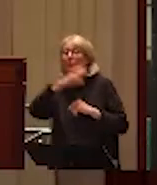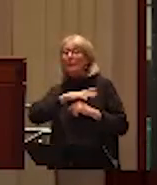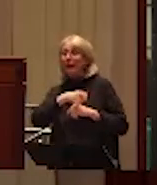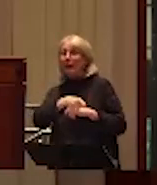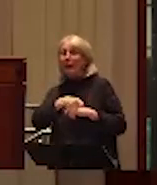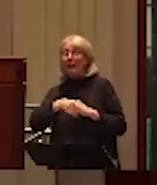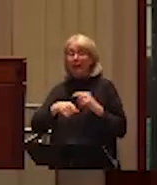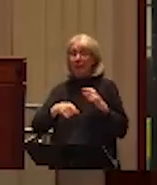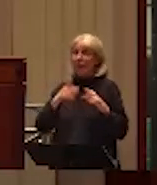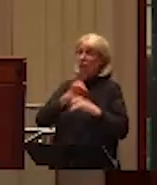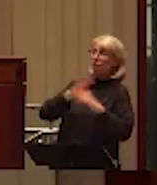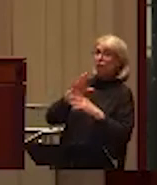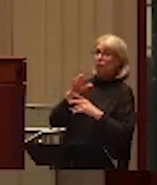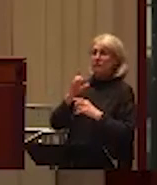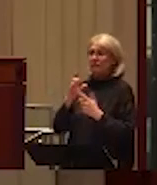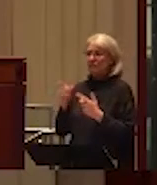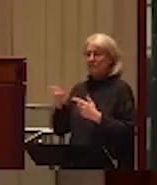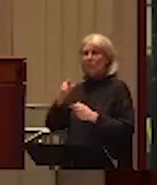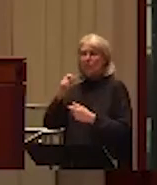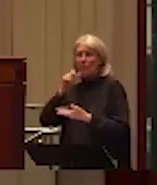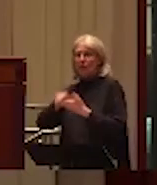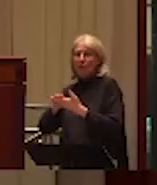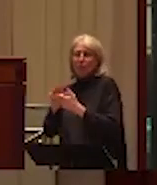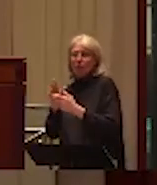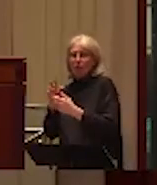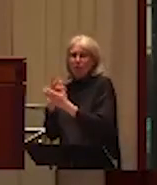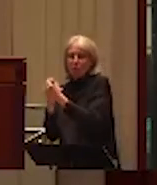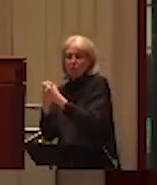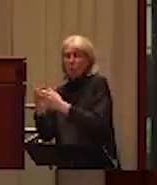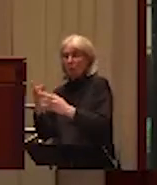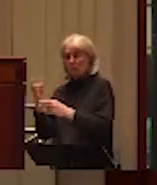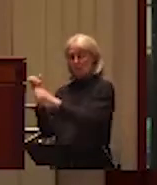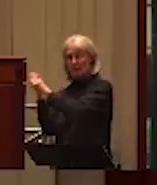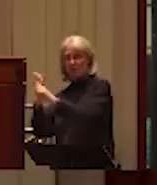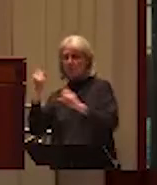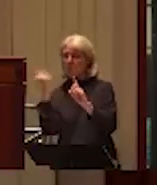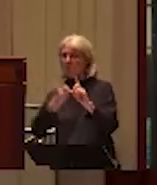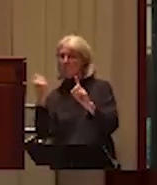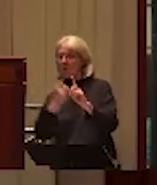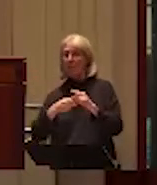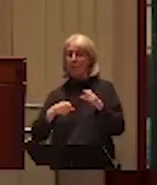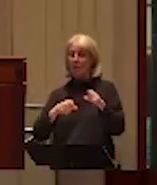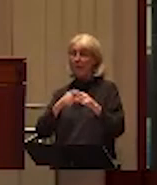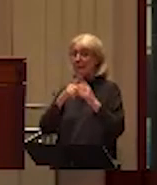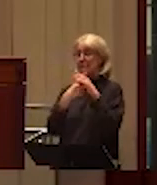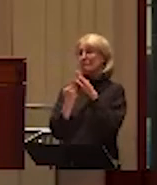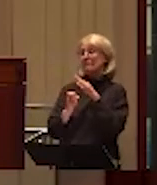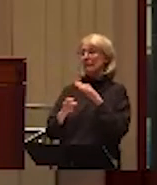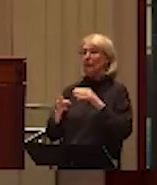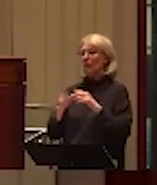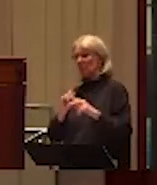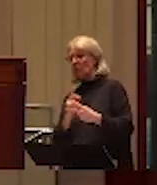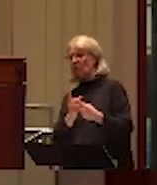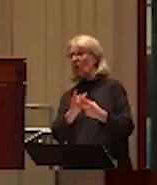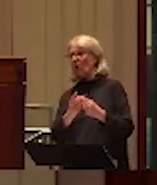or locked in the basement, or all of these different things. And I think when you hear a human being talk about an experience of